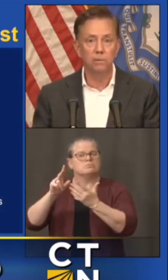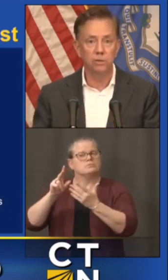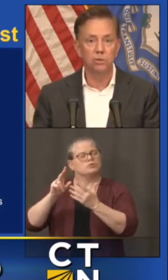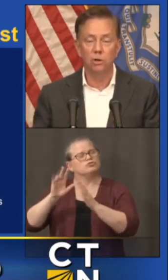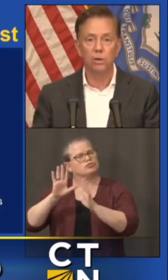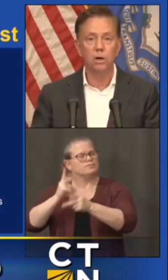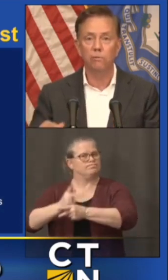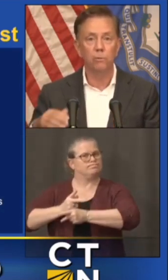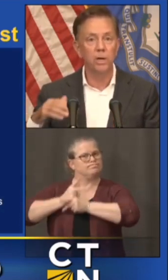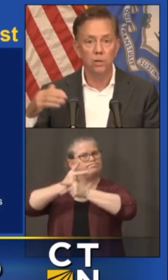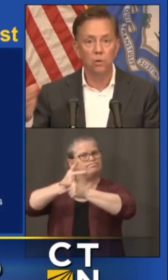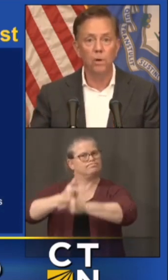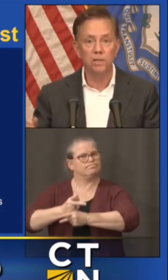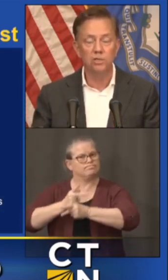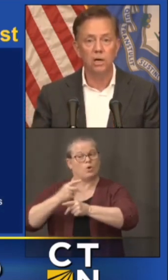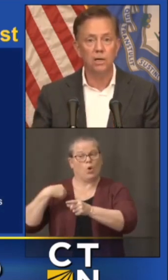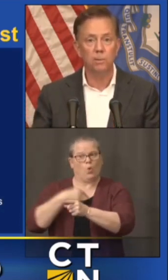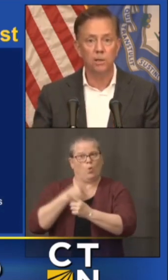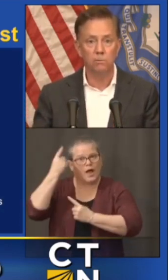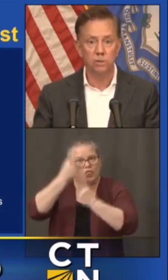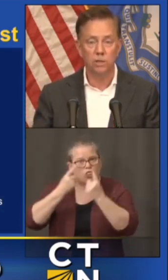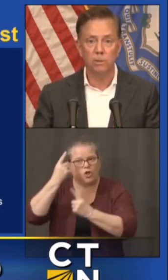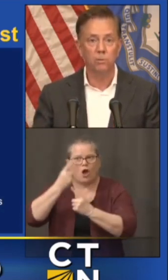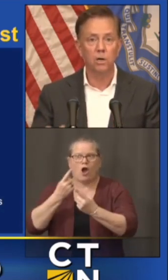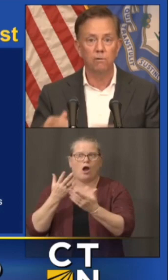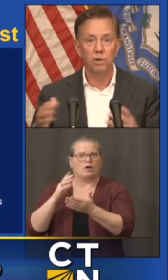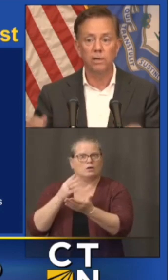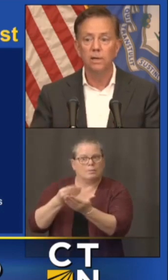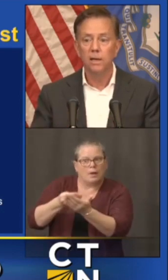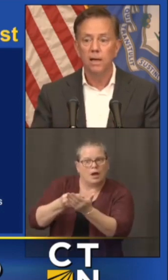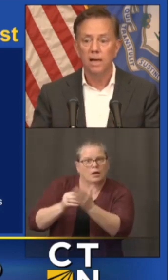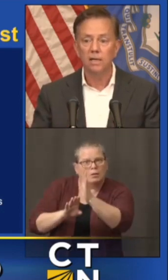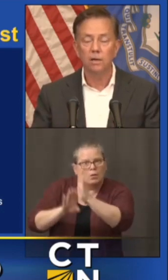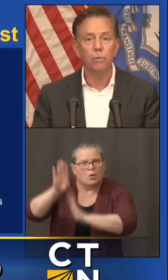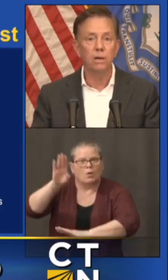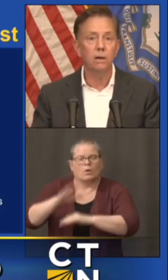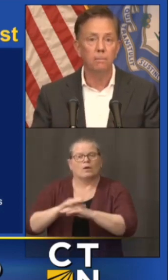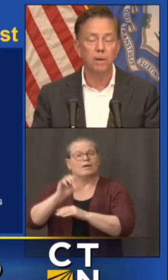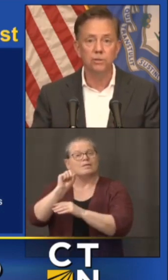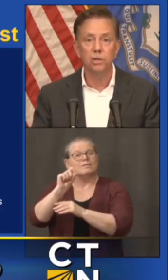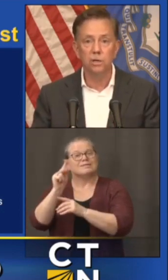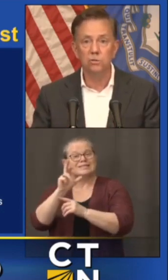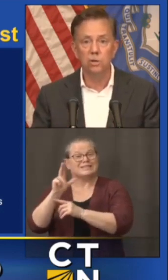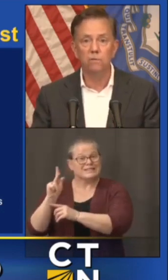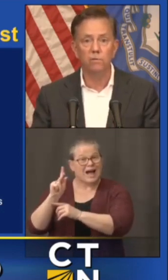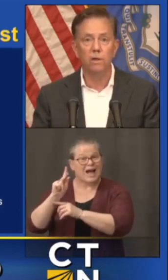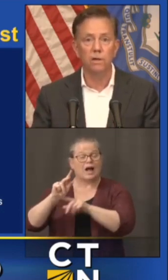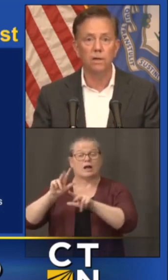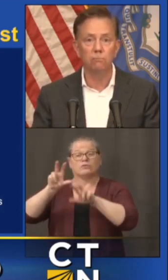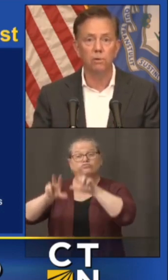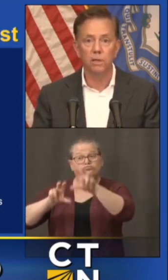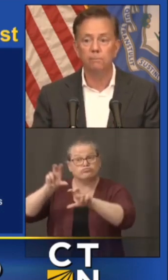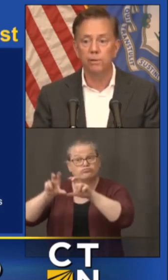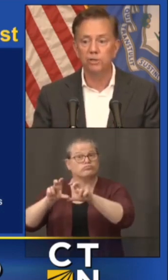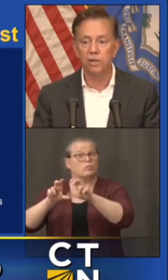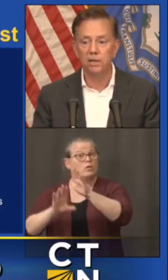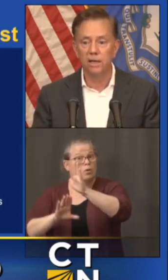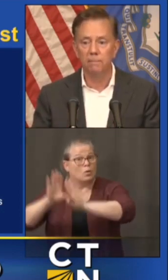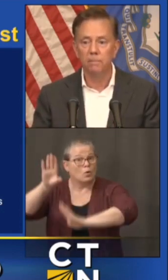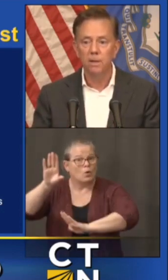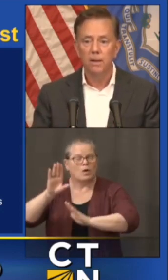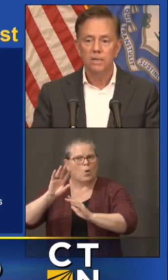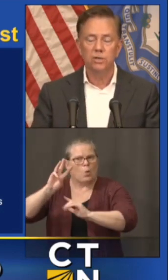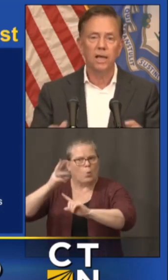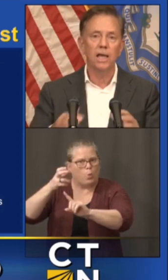economy would start recovery we didn't know when the stock market was going to be recovering and that we budgeted conservatively and I really appreciate